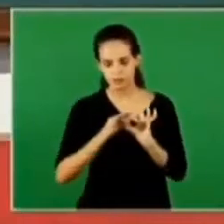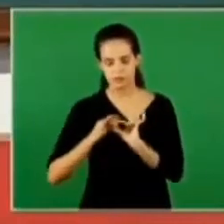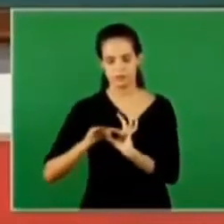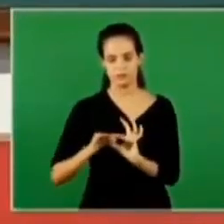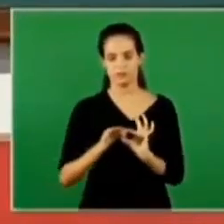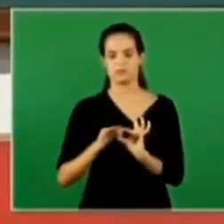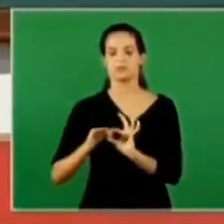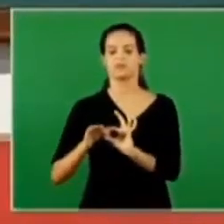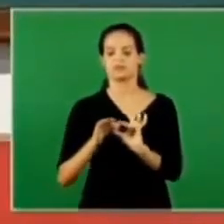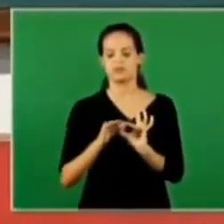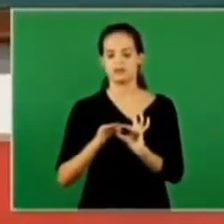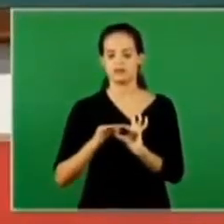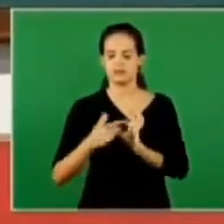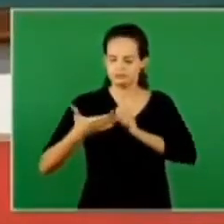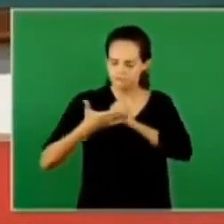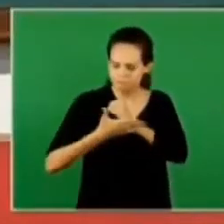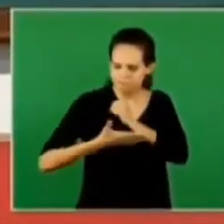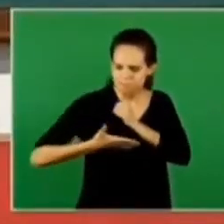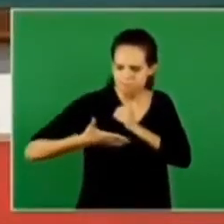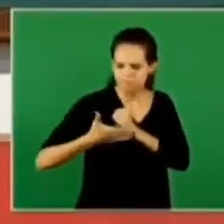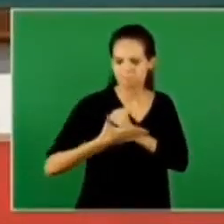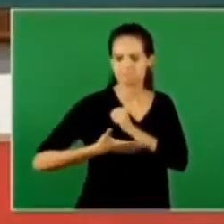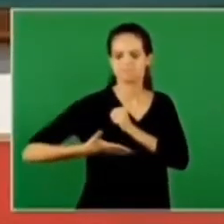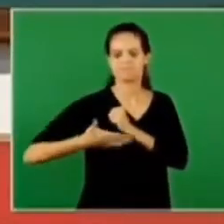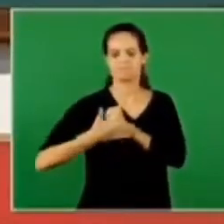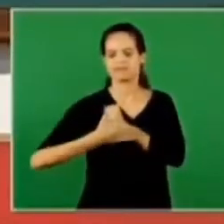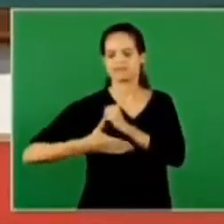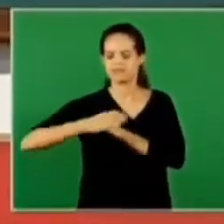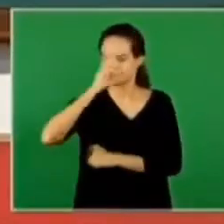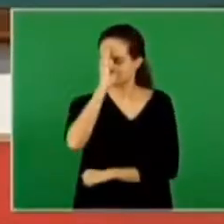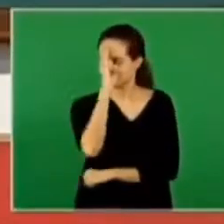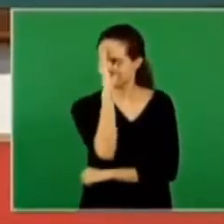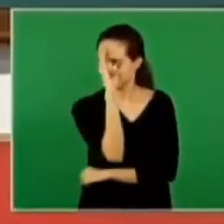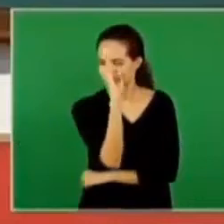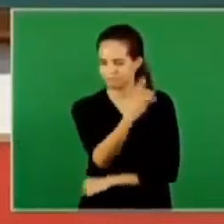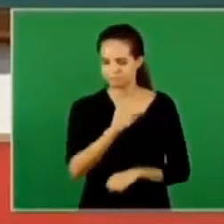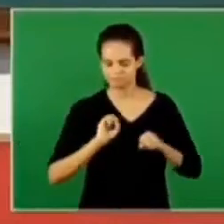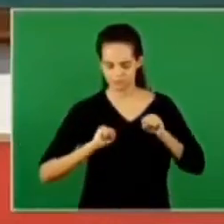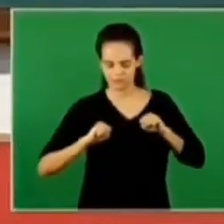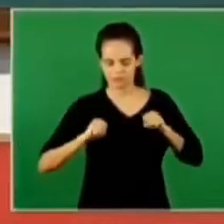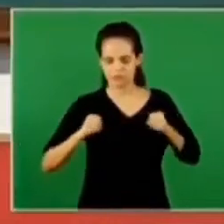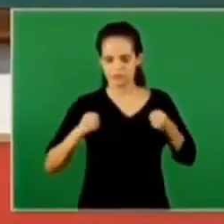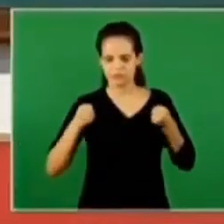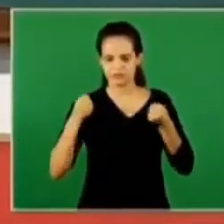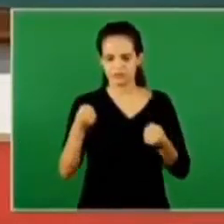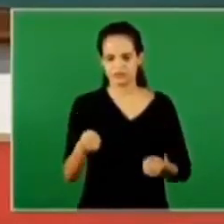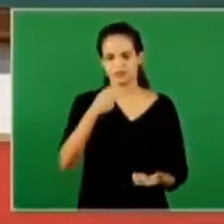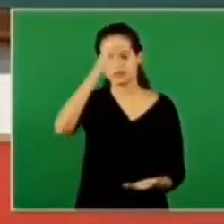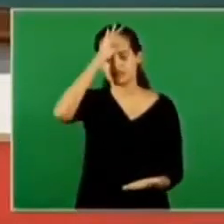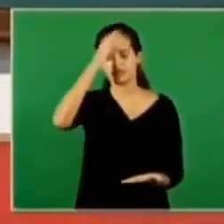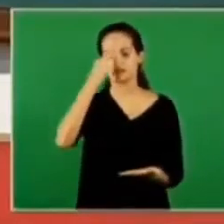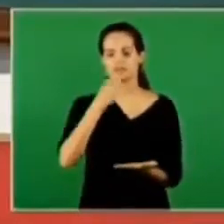fellowship is the essential element to nourish your faith